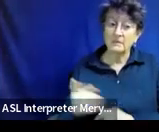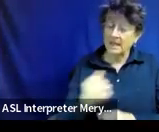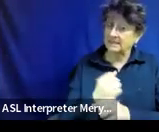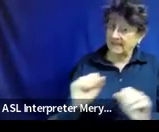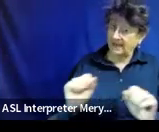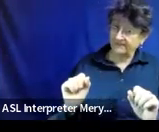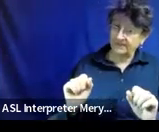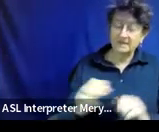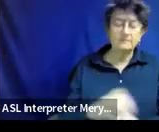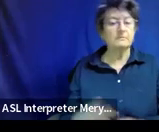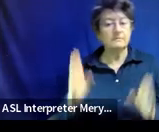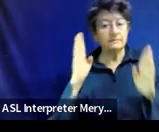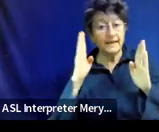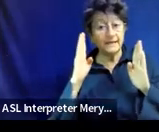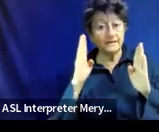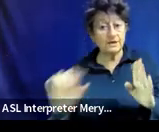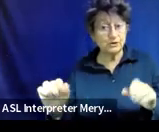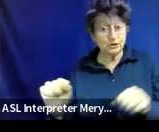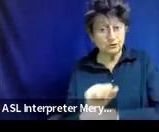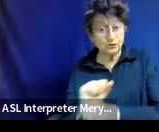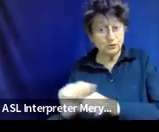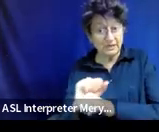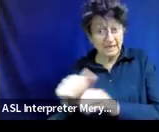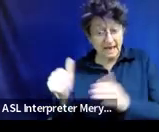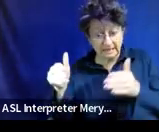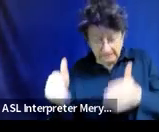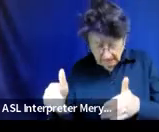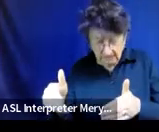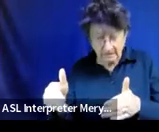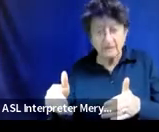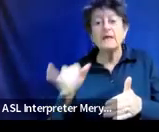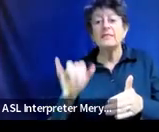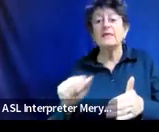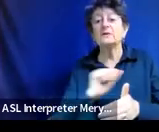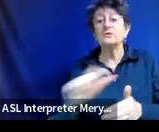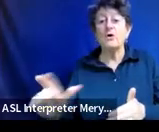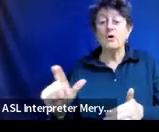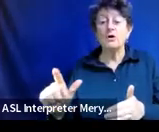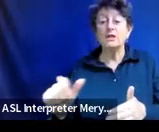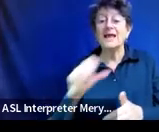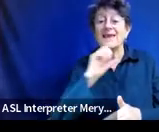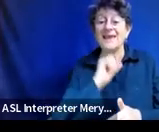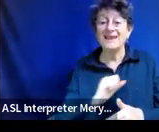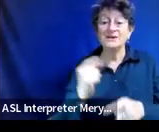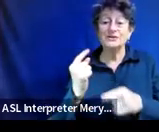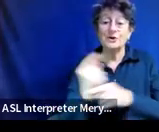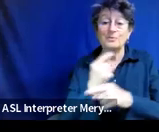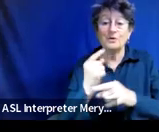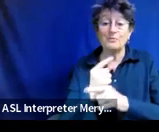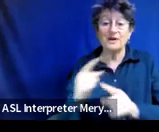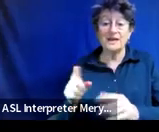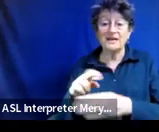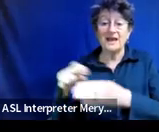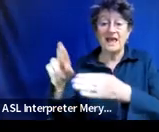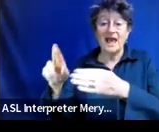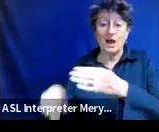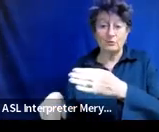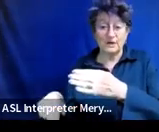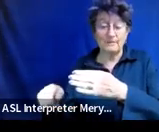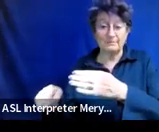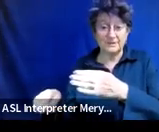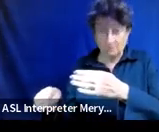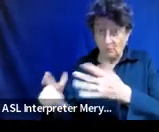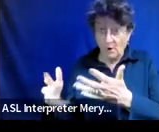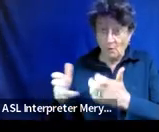attention to task. These are all age-appropriate outcomes, right? These are things, yes, this is where we want to get